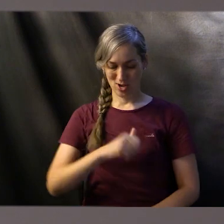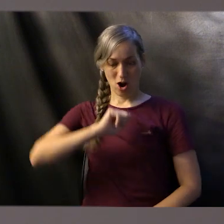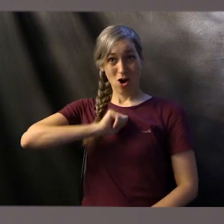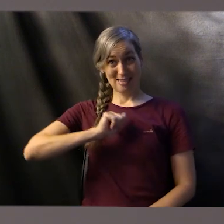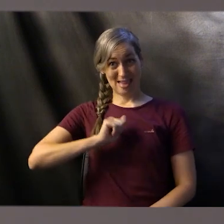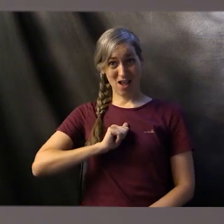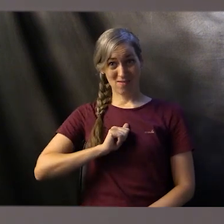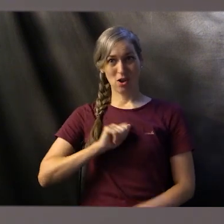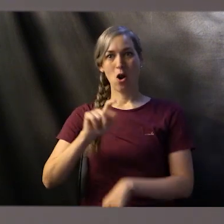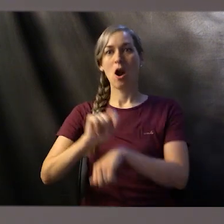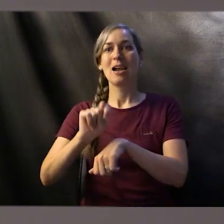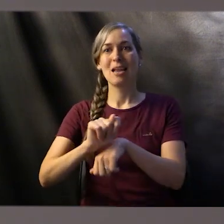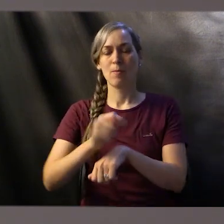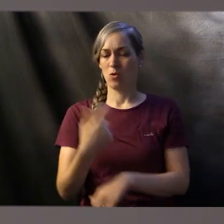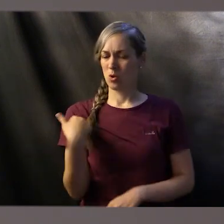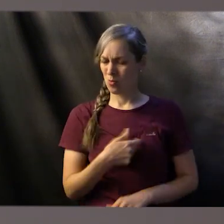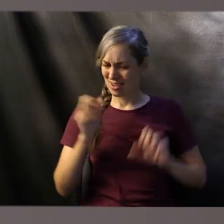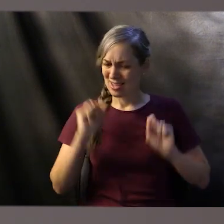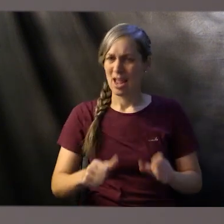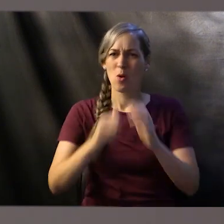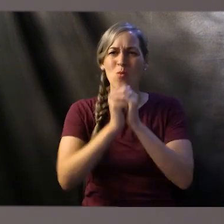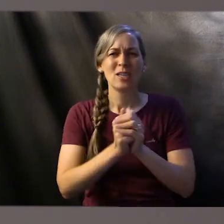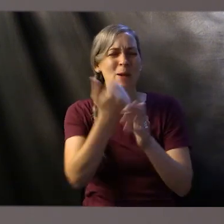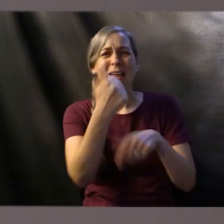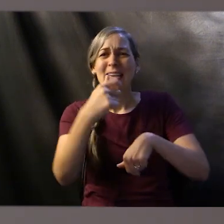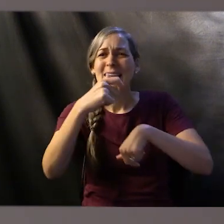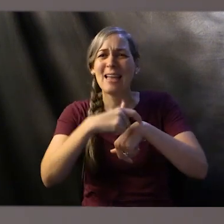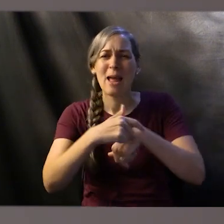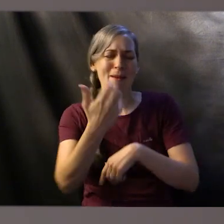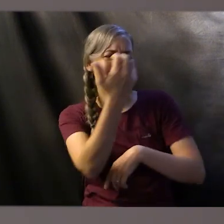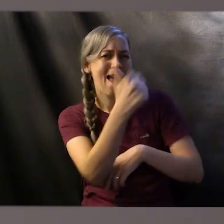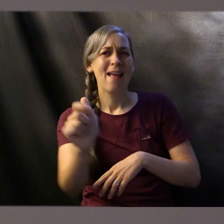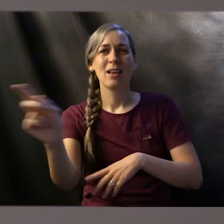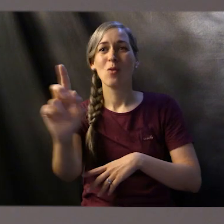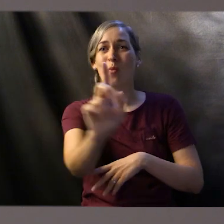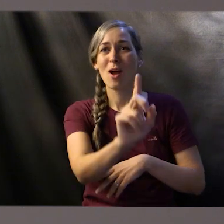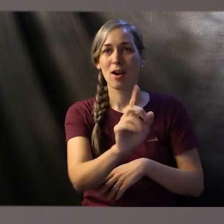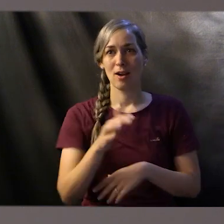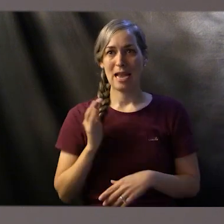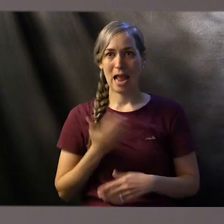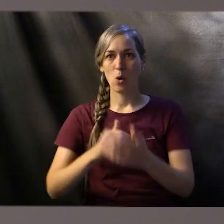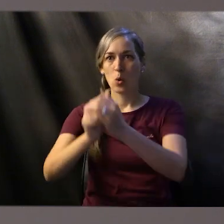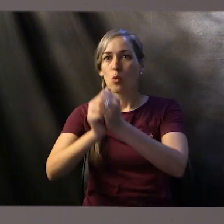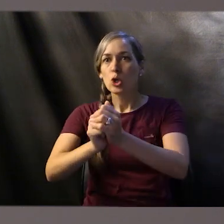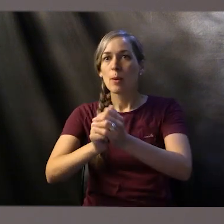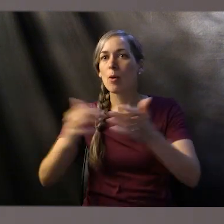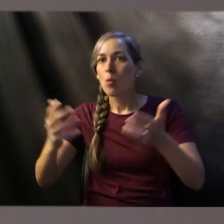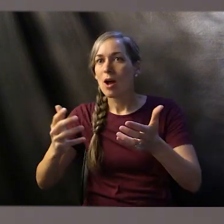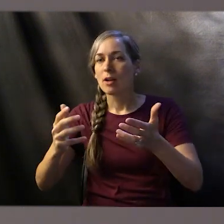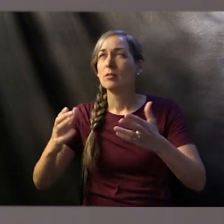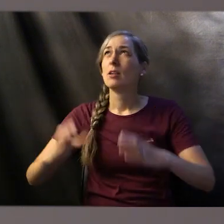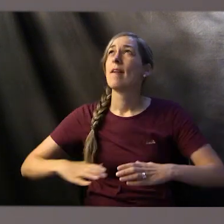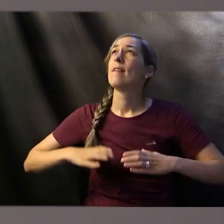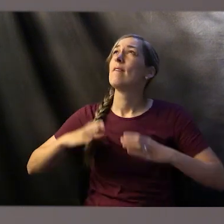worship anytime anywhere. And our acts of worship are legitimate devotions and not just